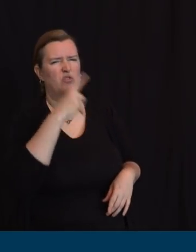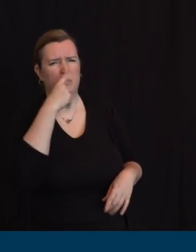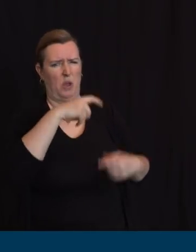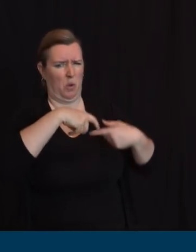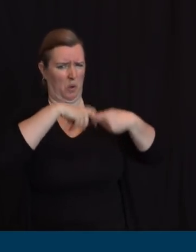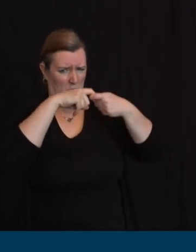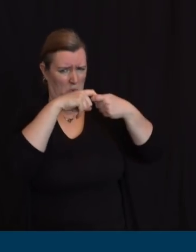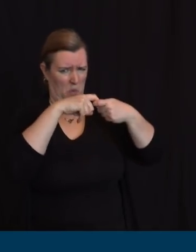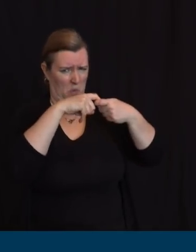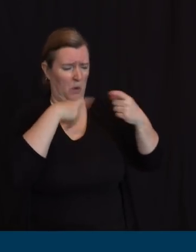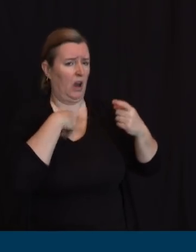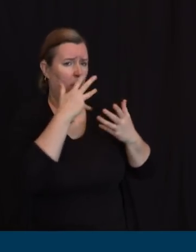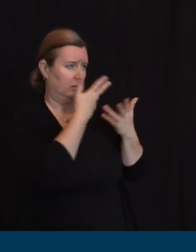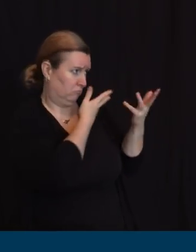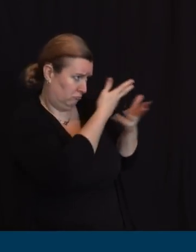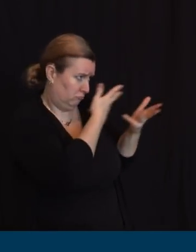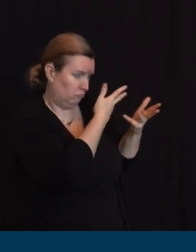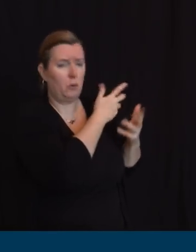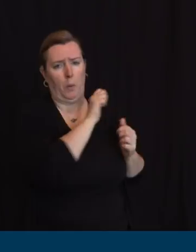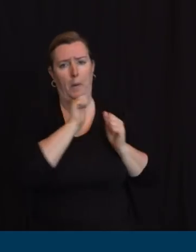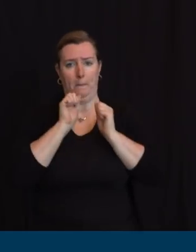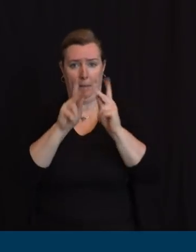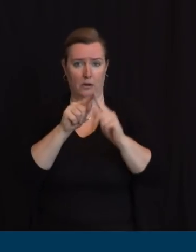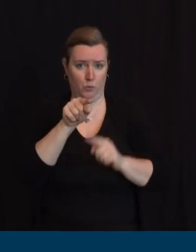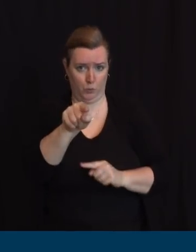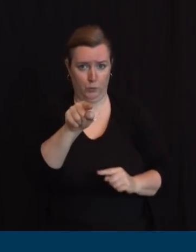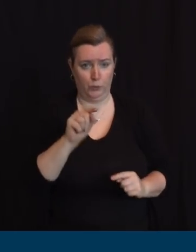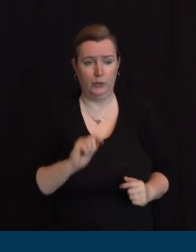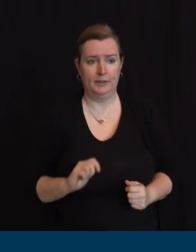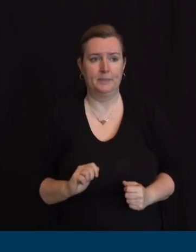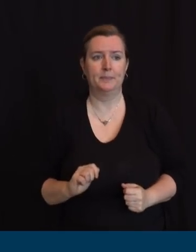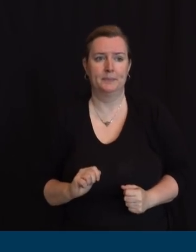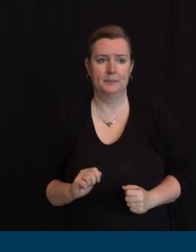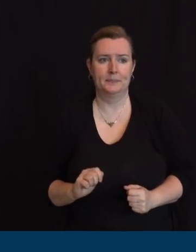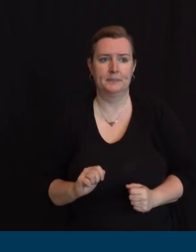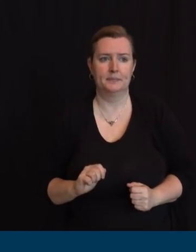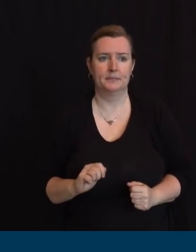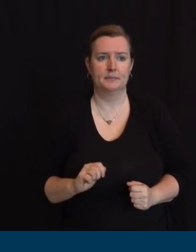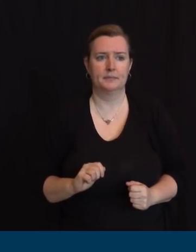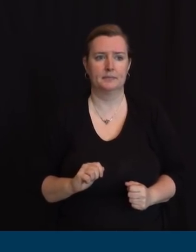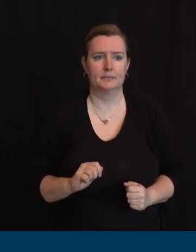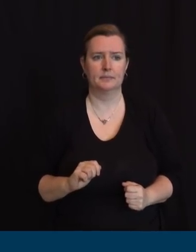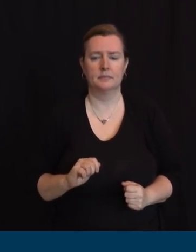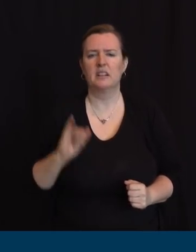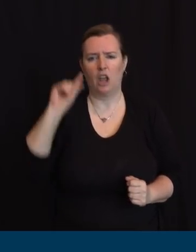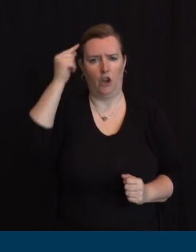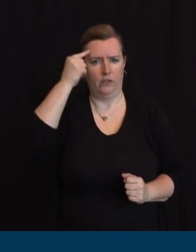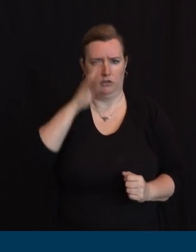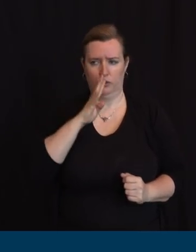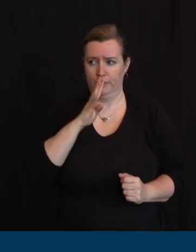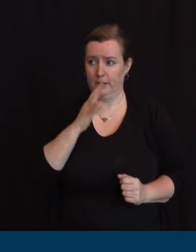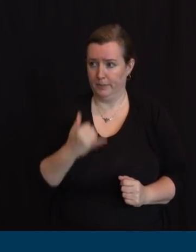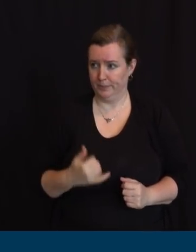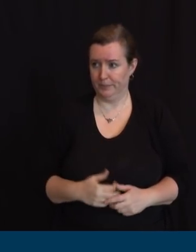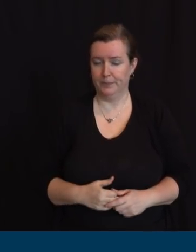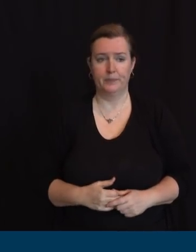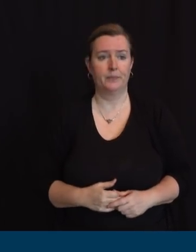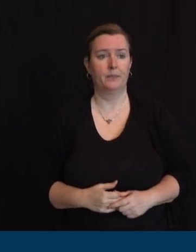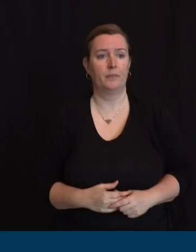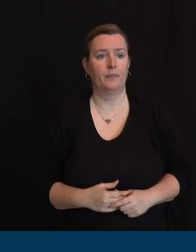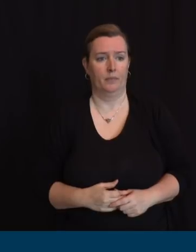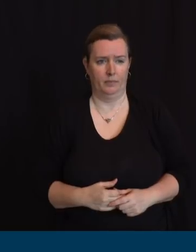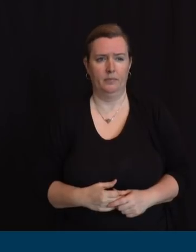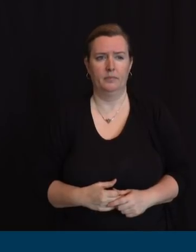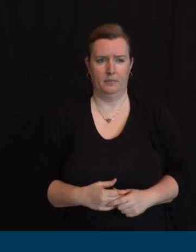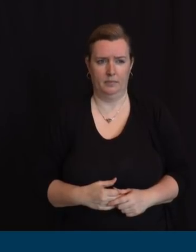this. If everybody just started going out and going about their regular business, we would know within 24 hours and the models would blow up. Remember, we haven't